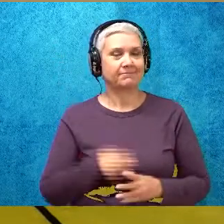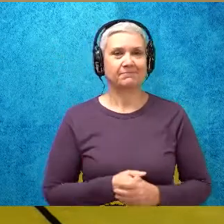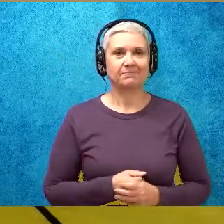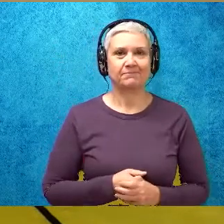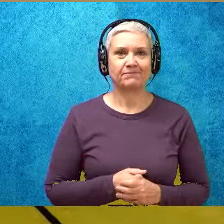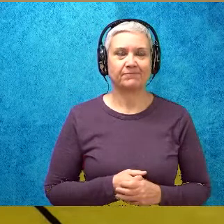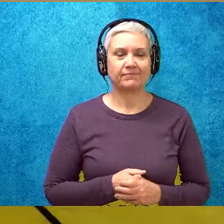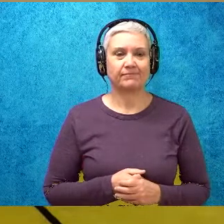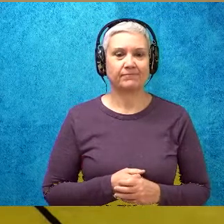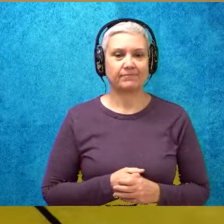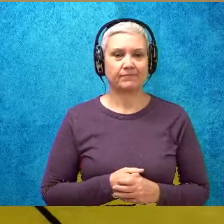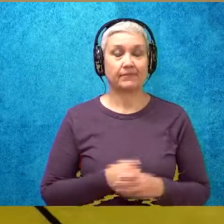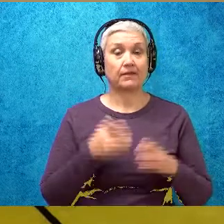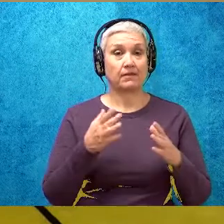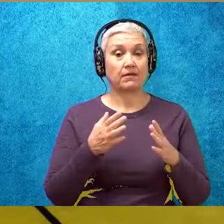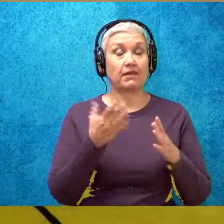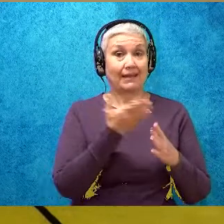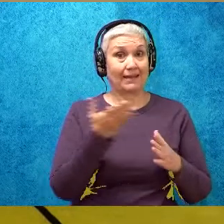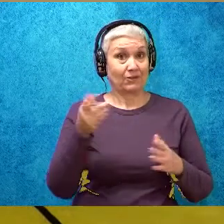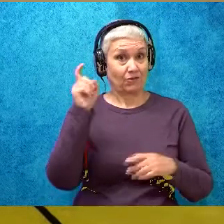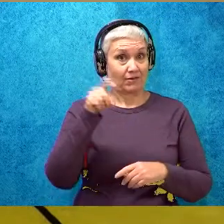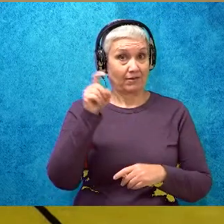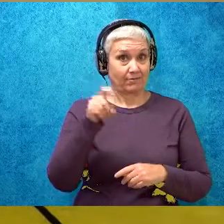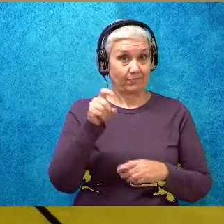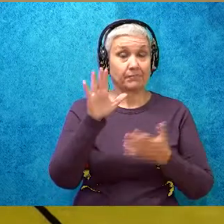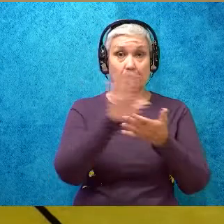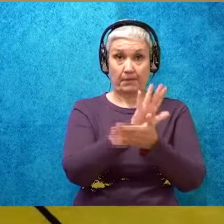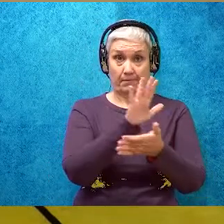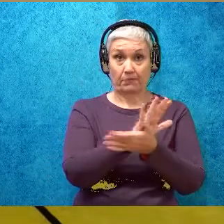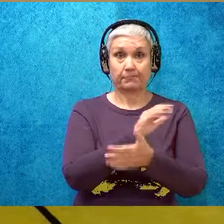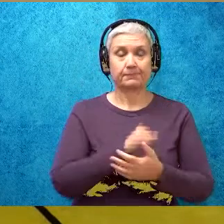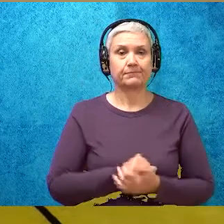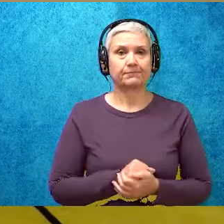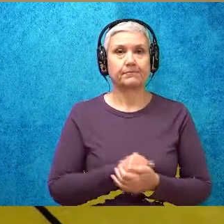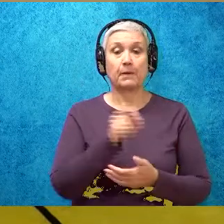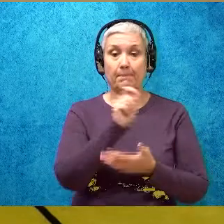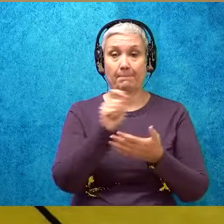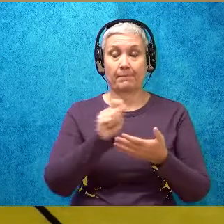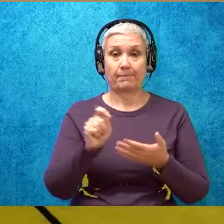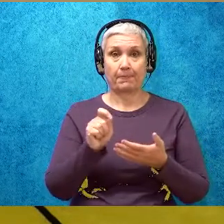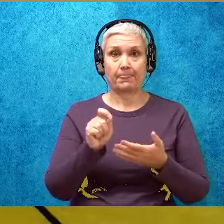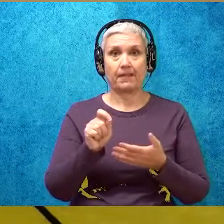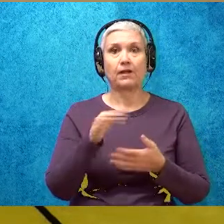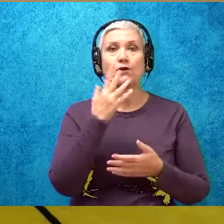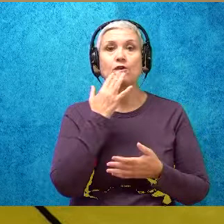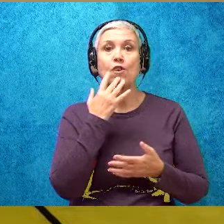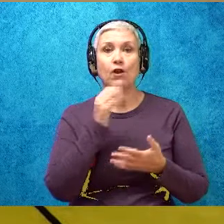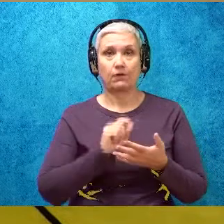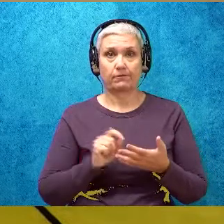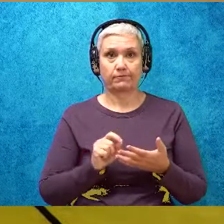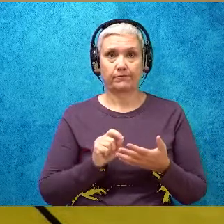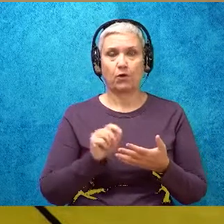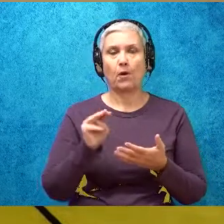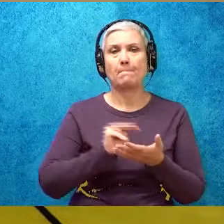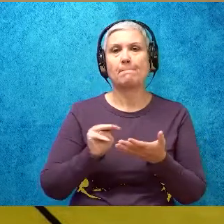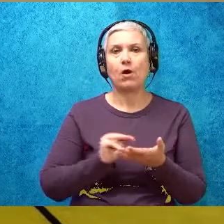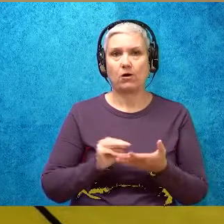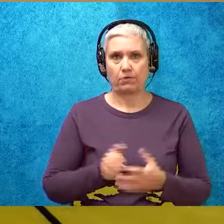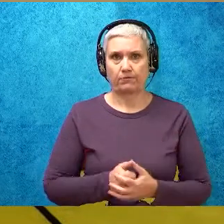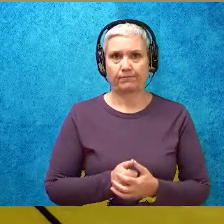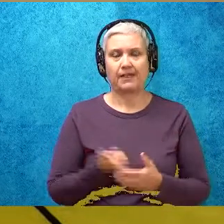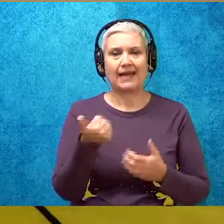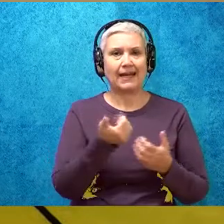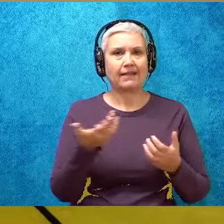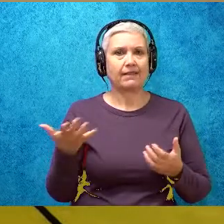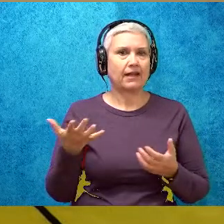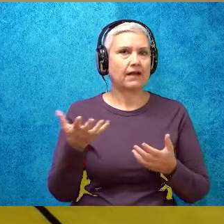The materials that you'll need are paper, pencil, crayon, marker, anything that you want to write with.